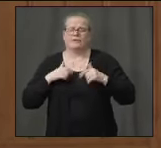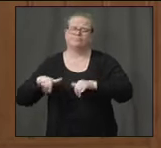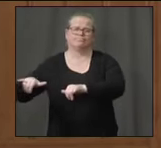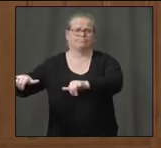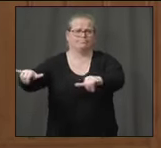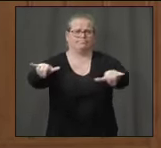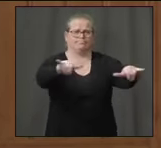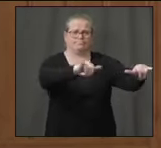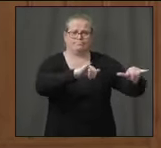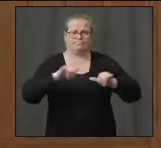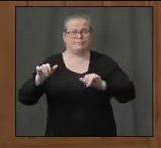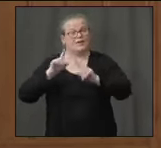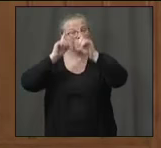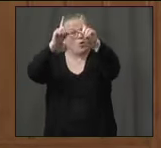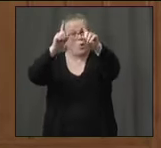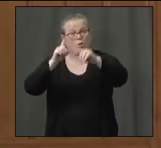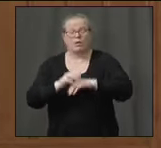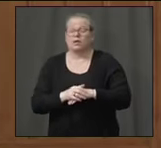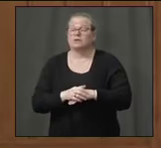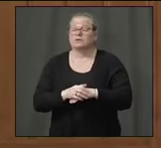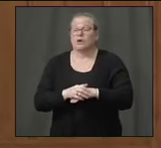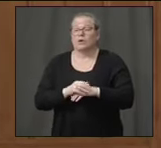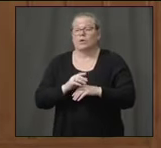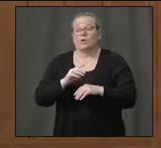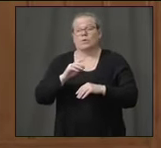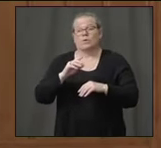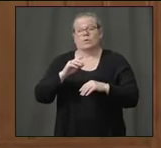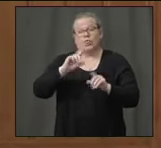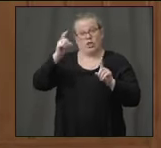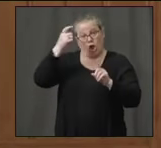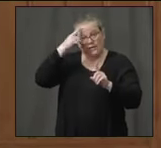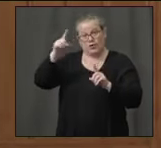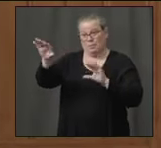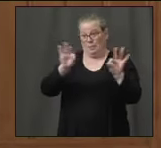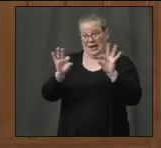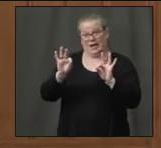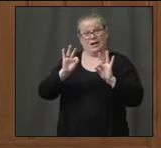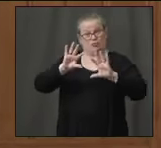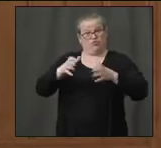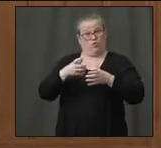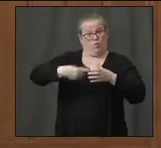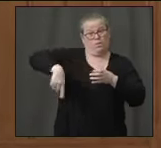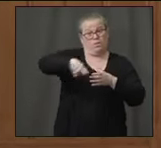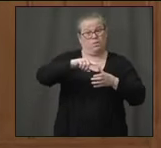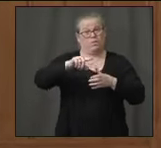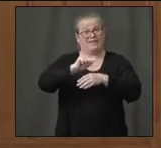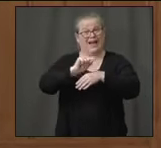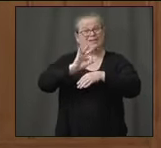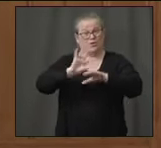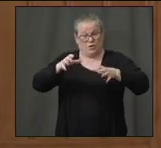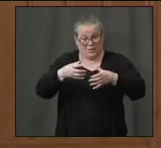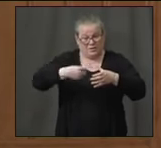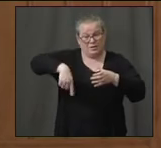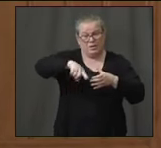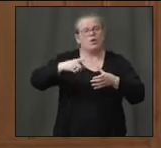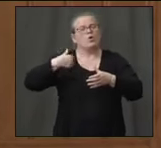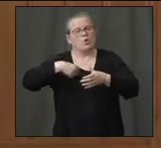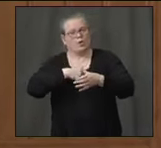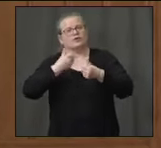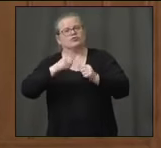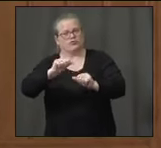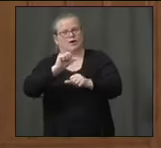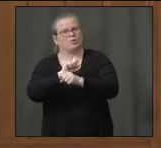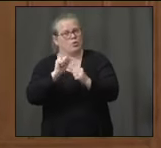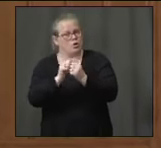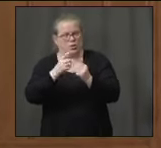across Connecticut, based on the task force the governor has put in place, which I help co-chair, that's what we're working on. And we're working